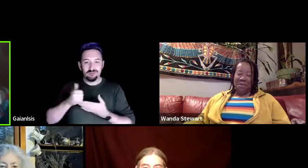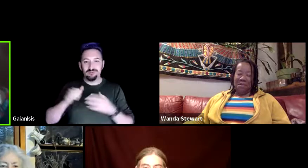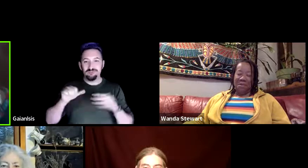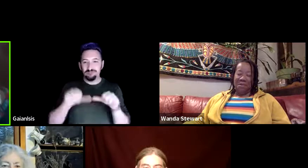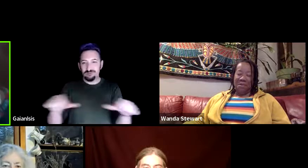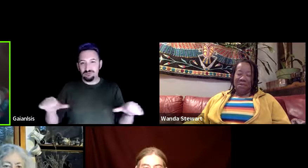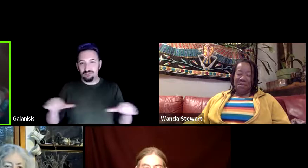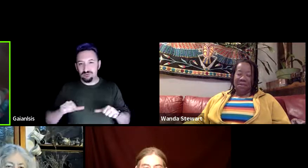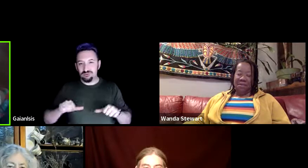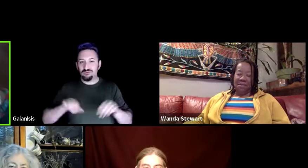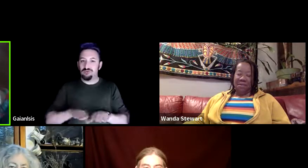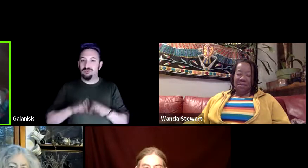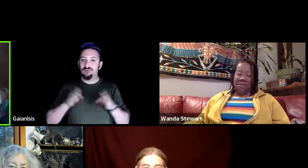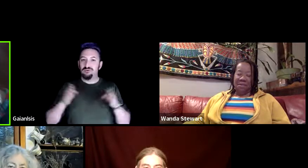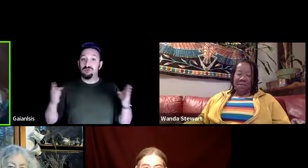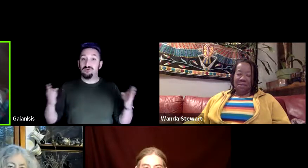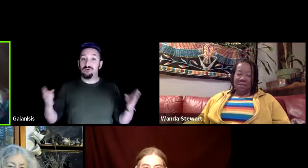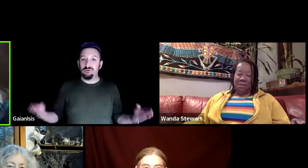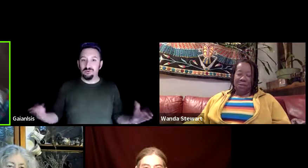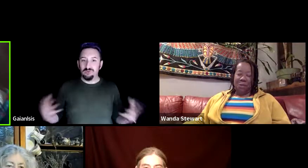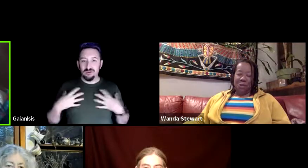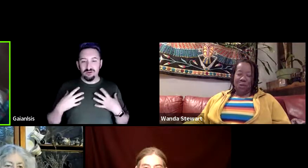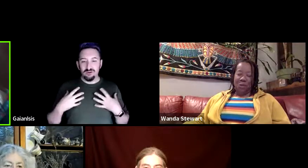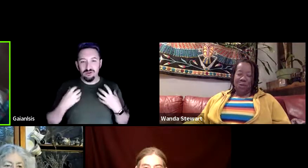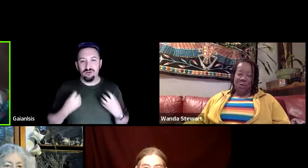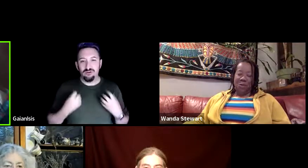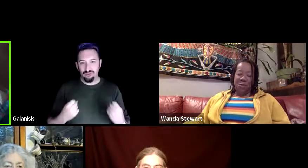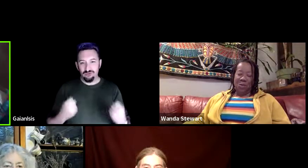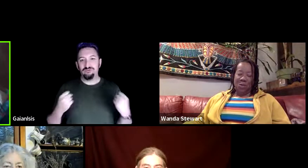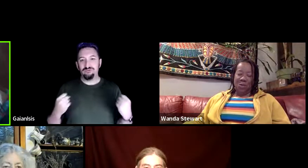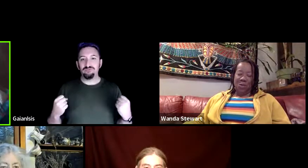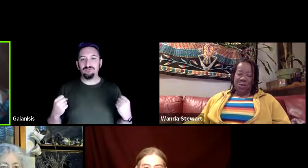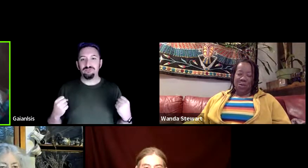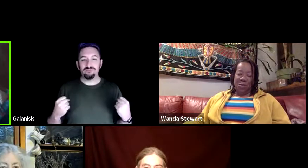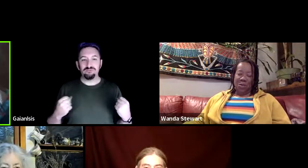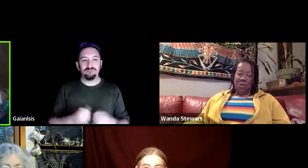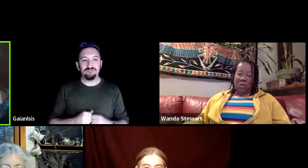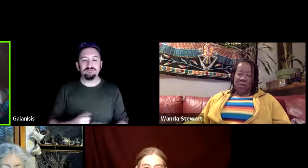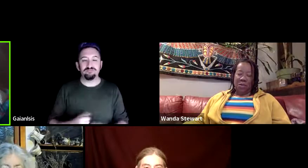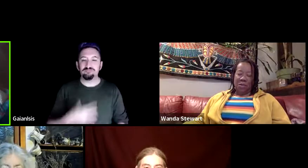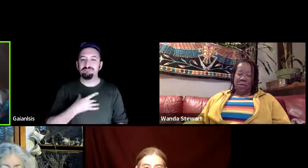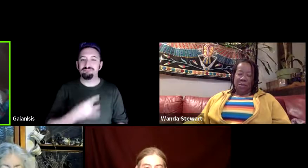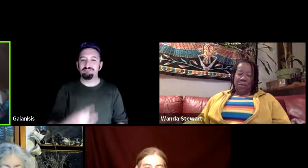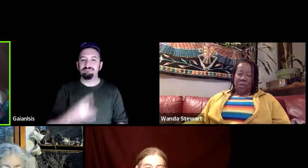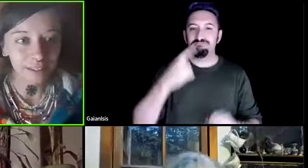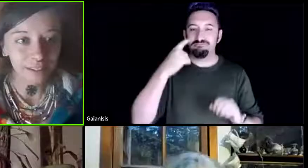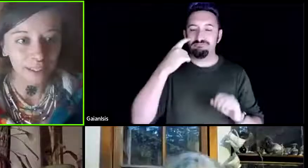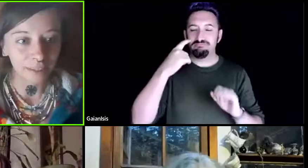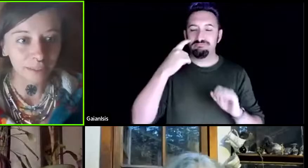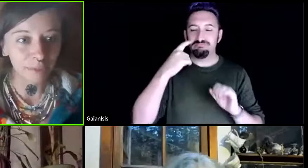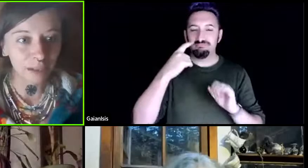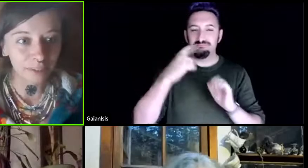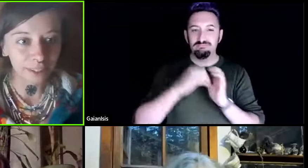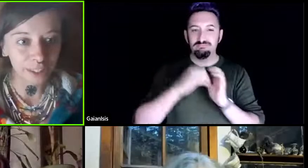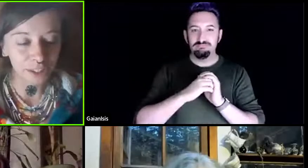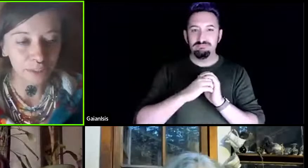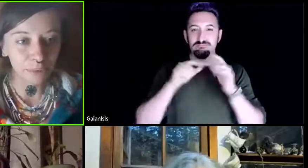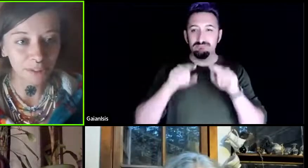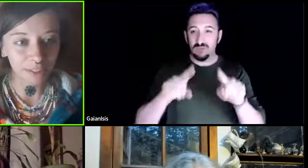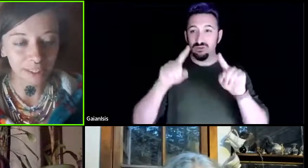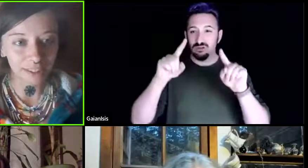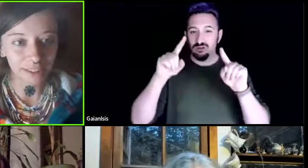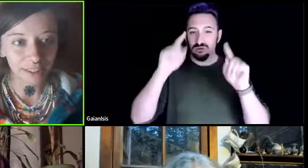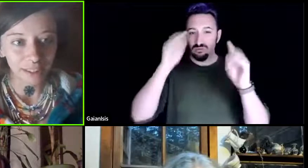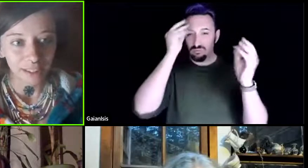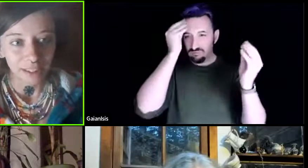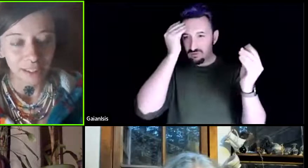healthy way. And I would like to, as I reflect on some conversations